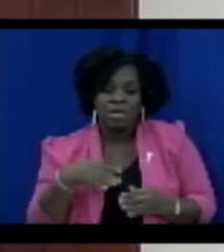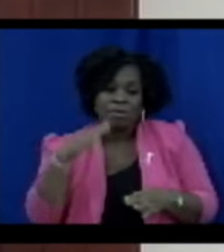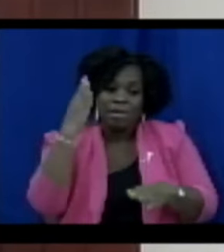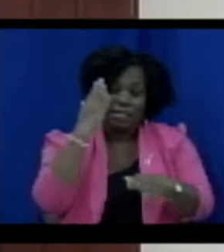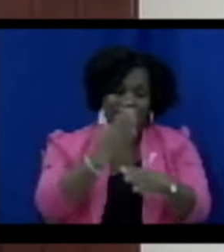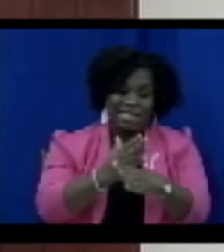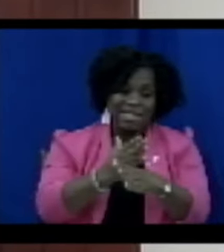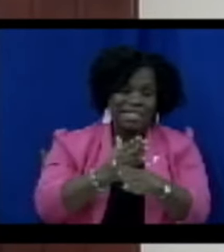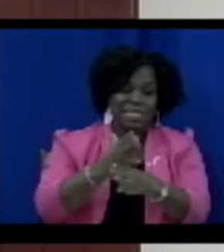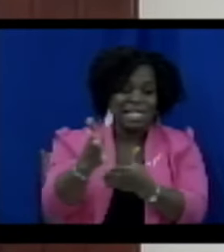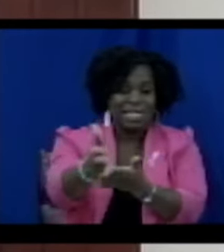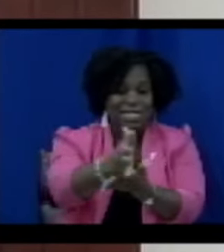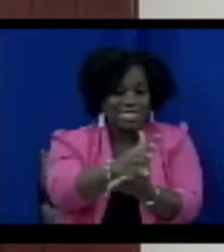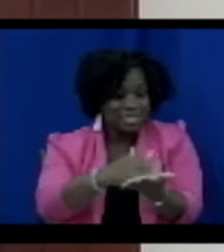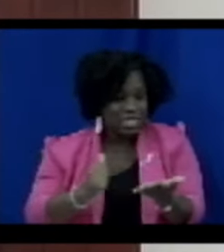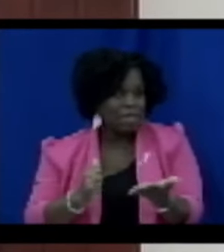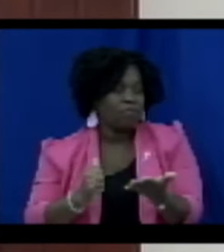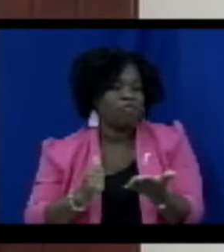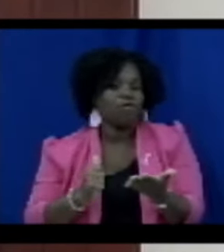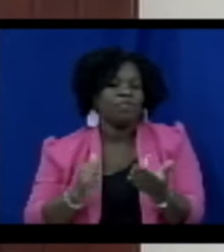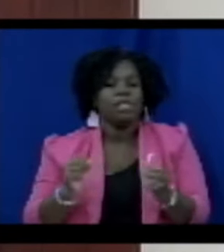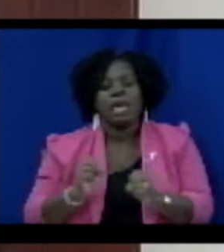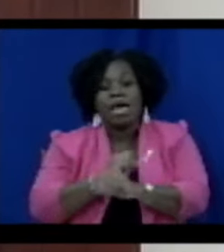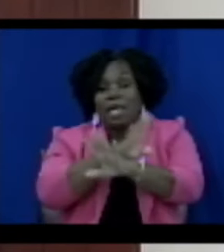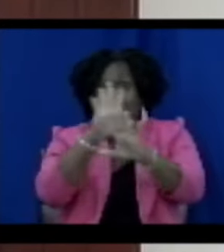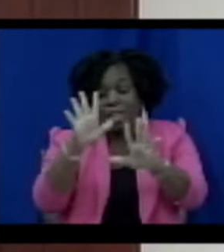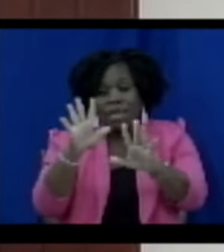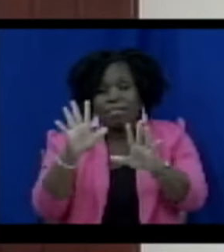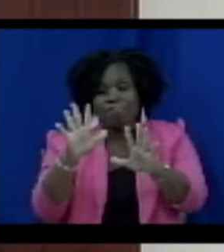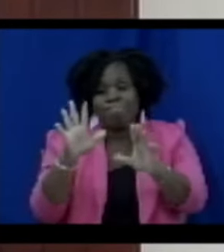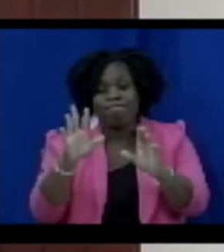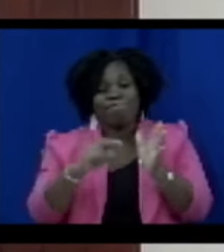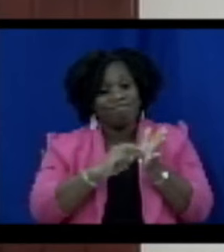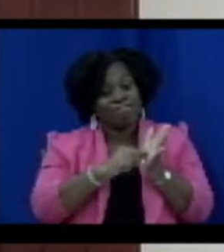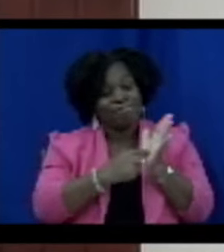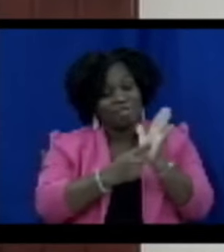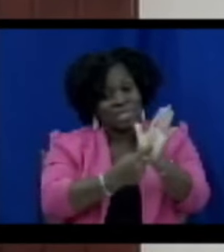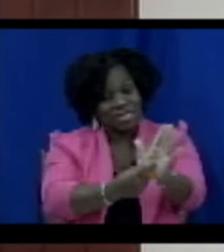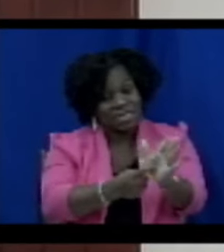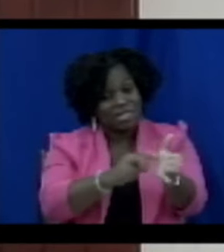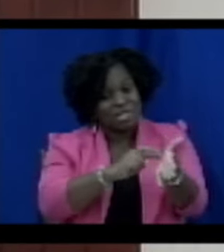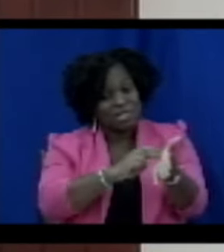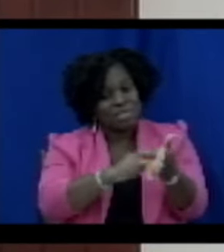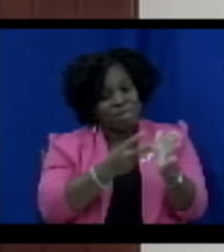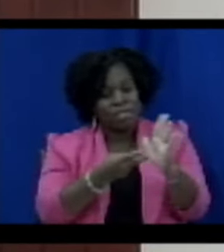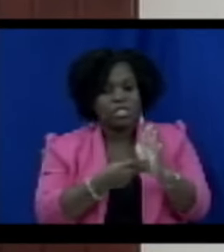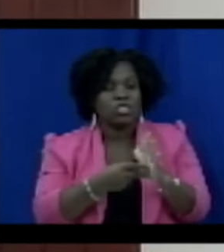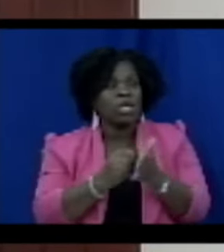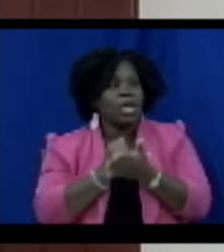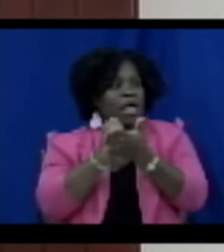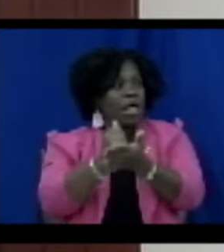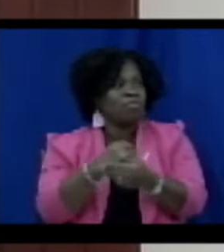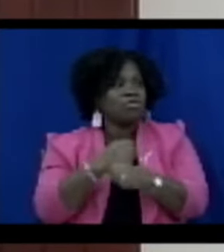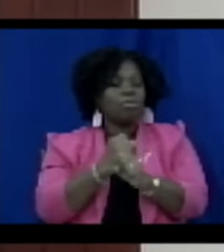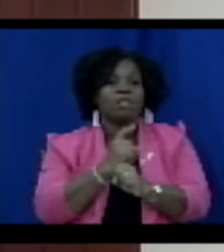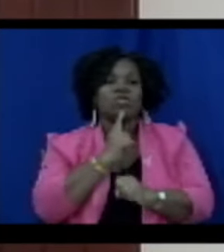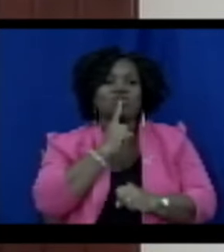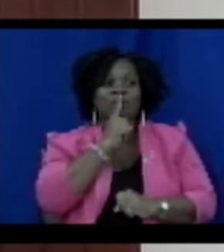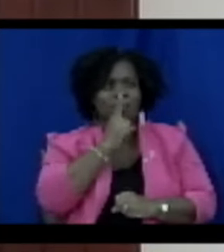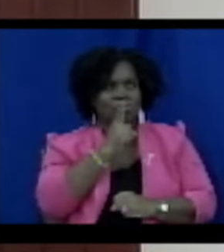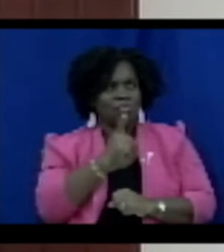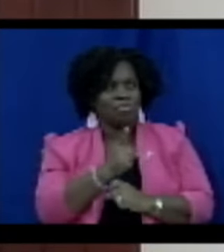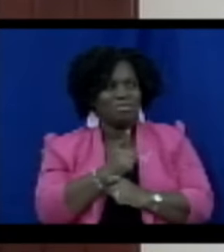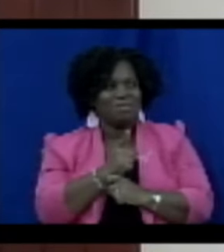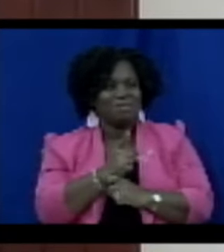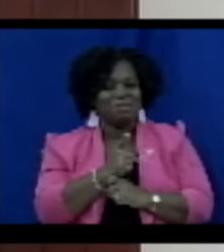of innocent parties. A clear definition helps to ensure that only assets generally linked to criminal activities are subject